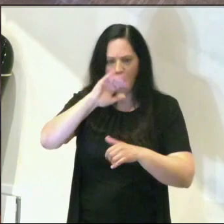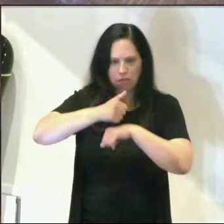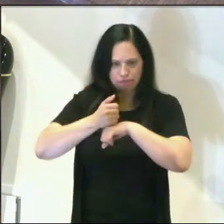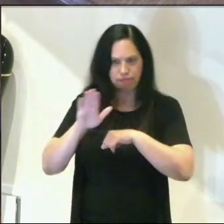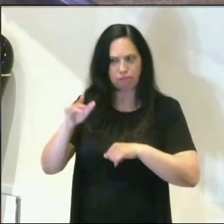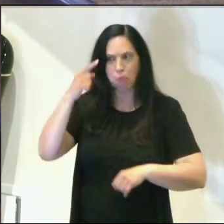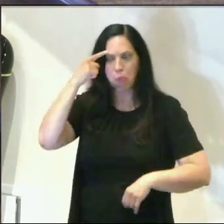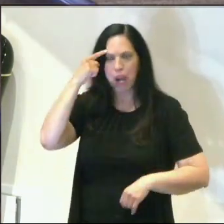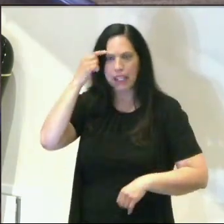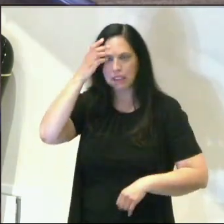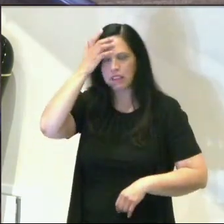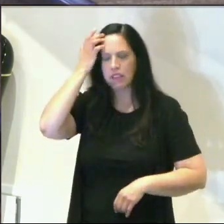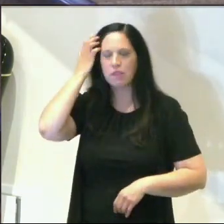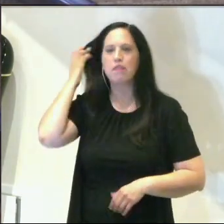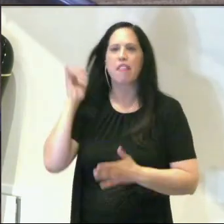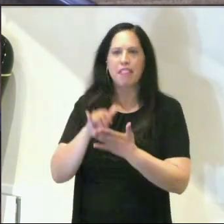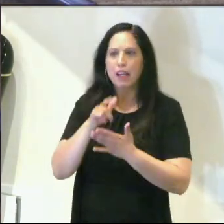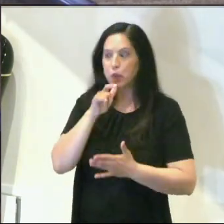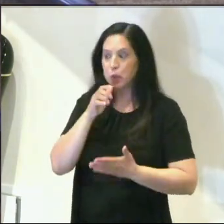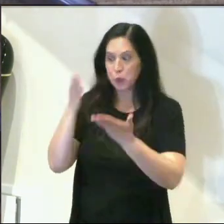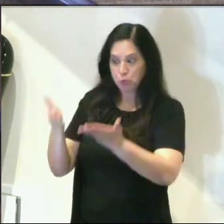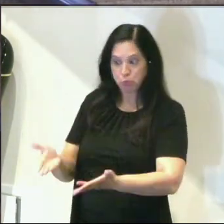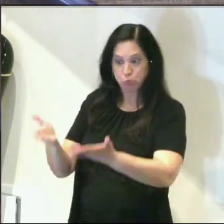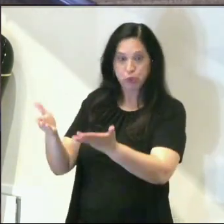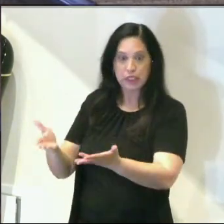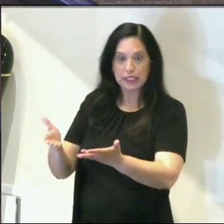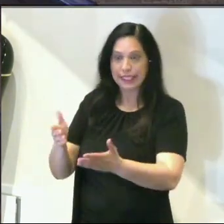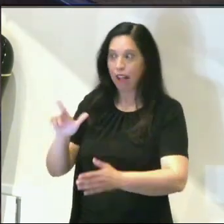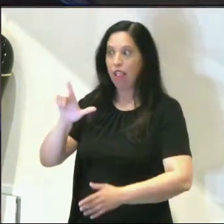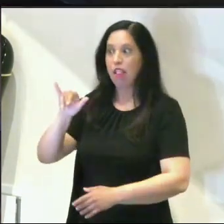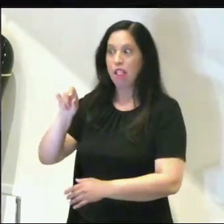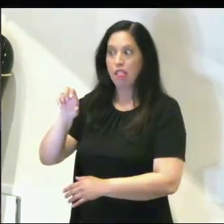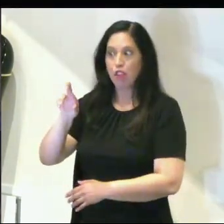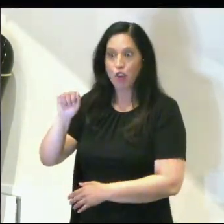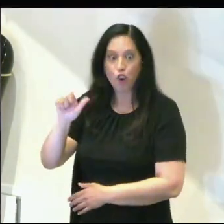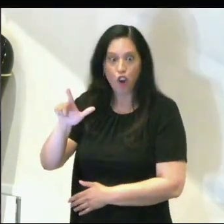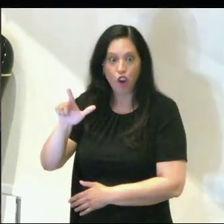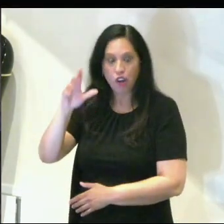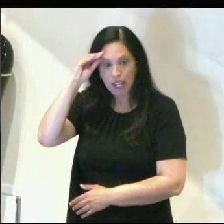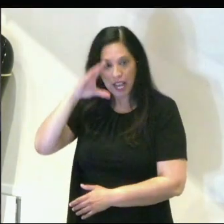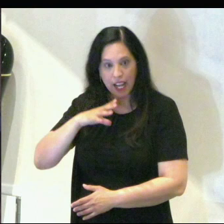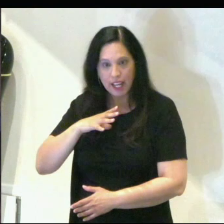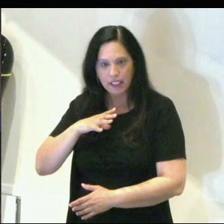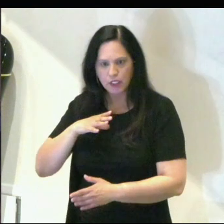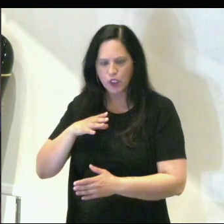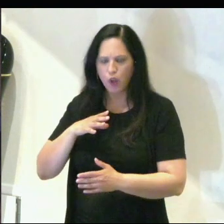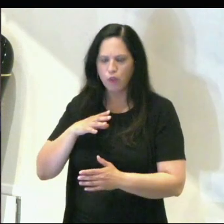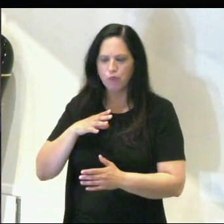And so that's who Thomas is. He's a literal guy. Anyway, let's get back into our text. John chapter 20.